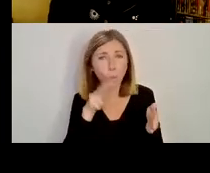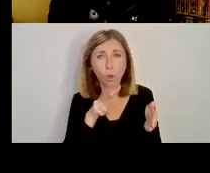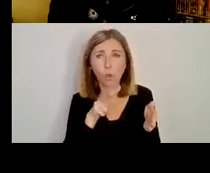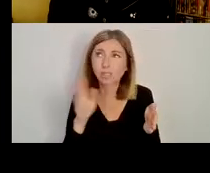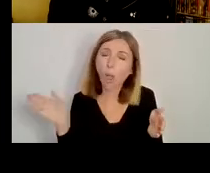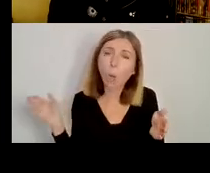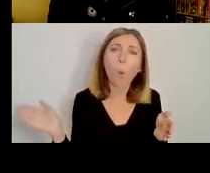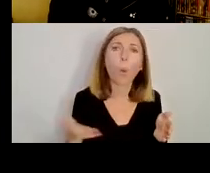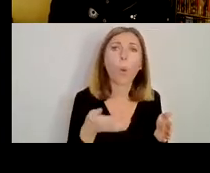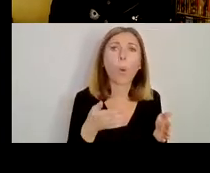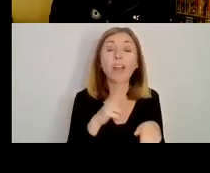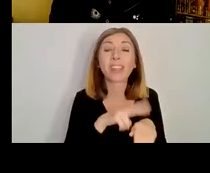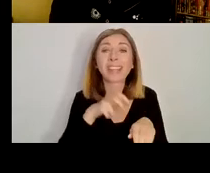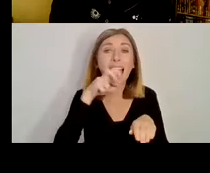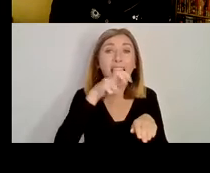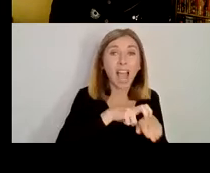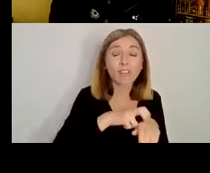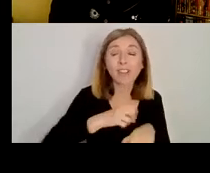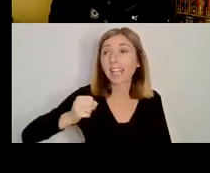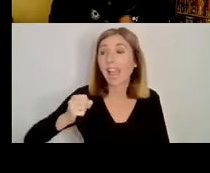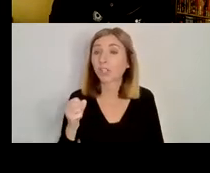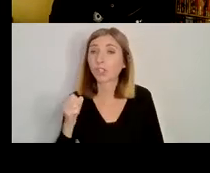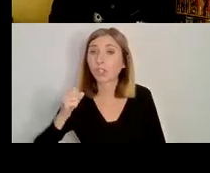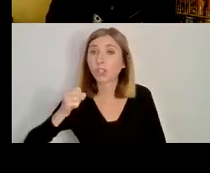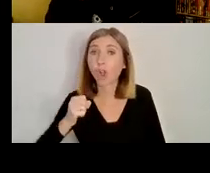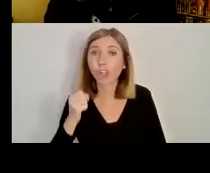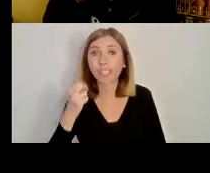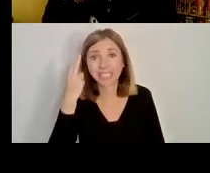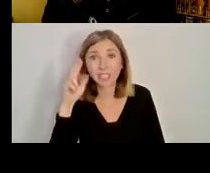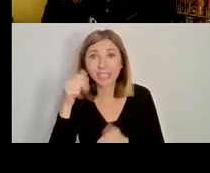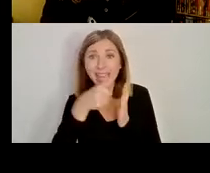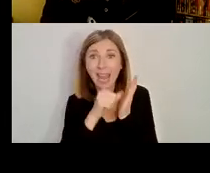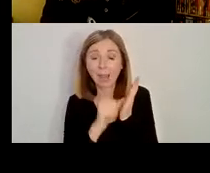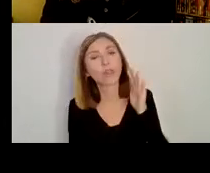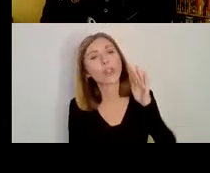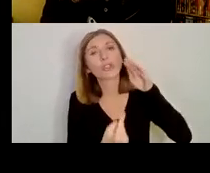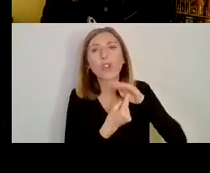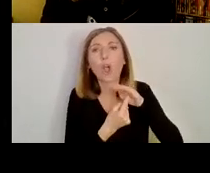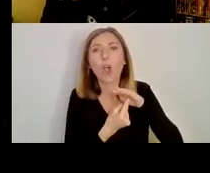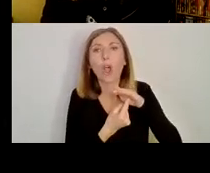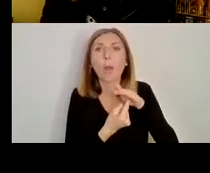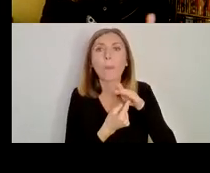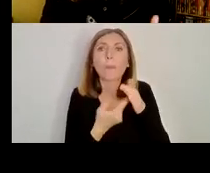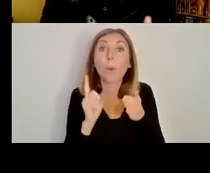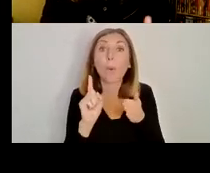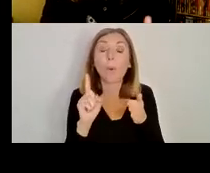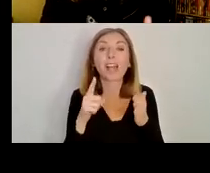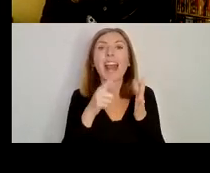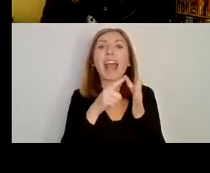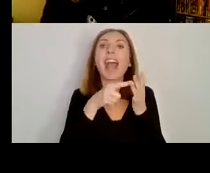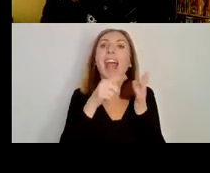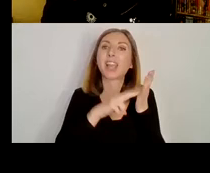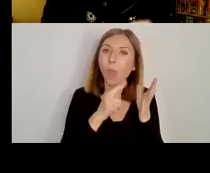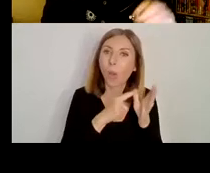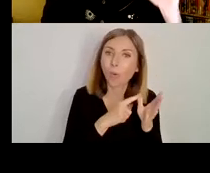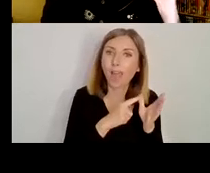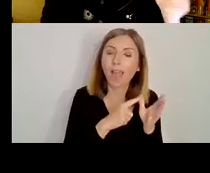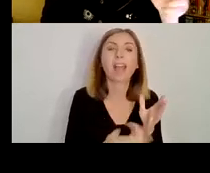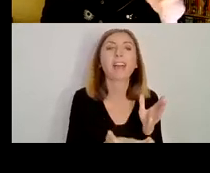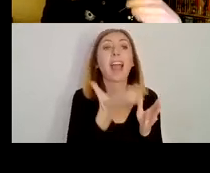Irish and the Scottish dedications, Iona would be one of the top ones. And you can see there's, you know, 20 references.